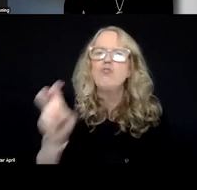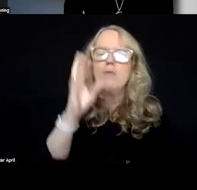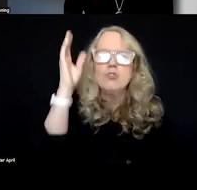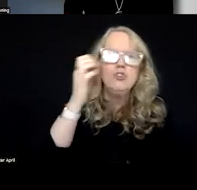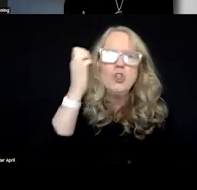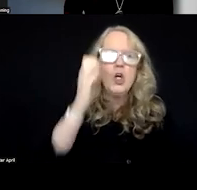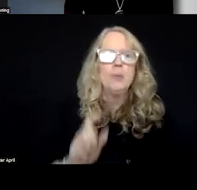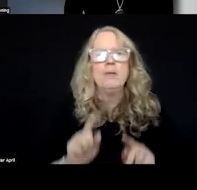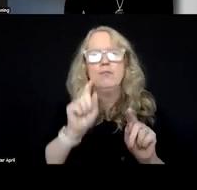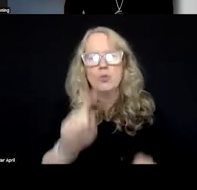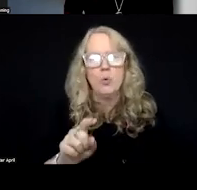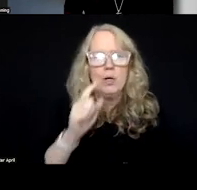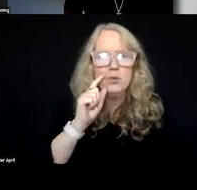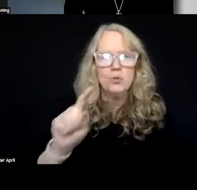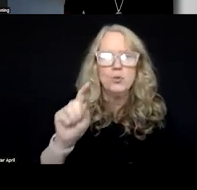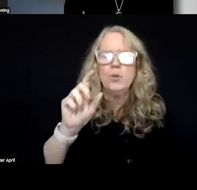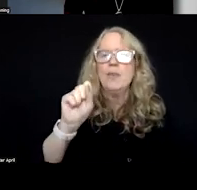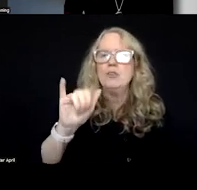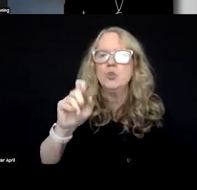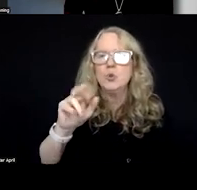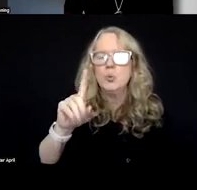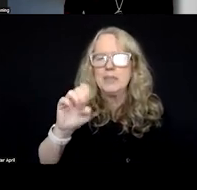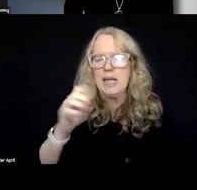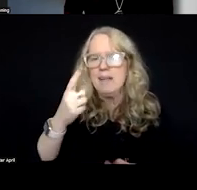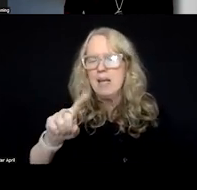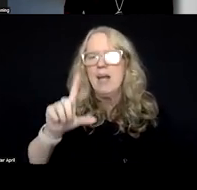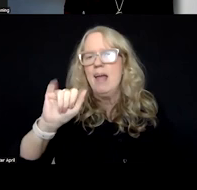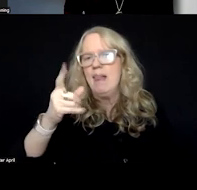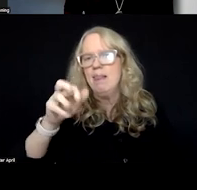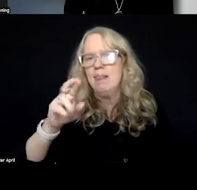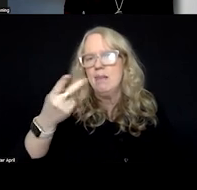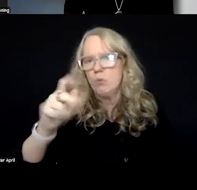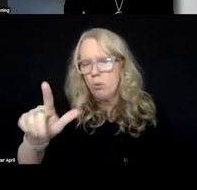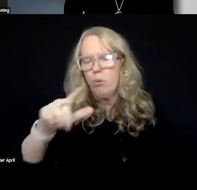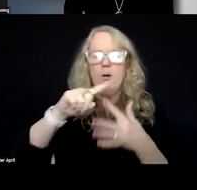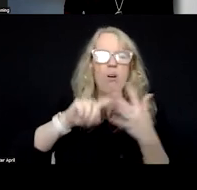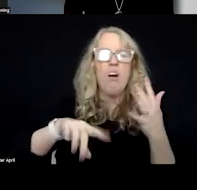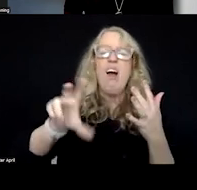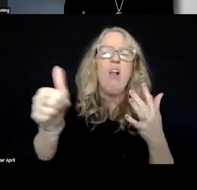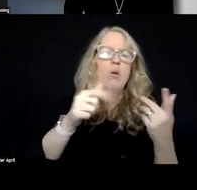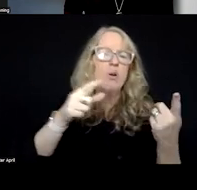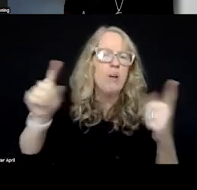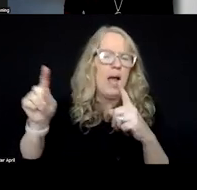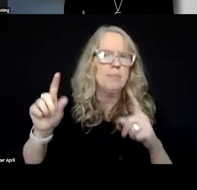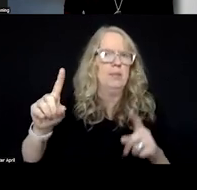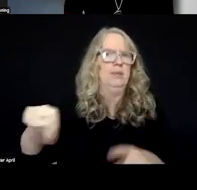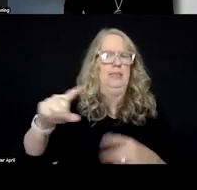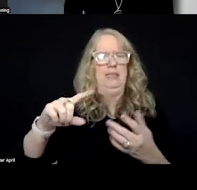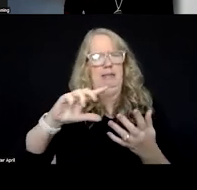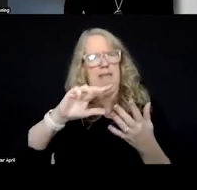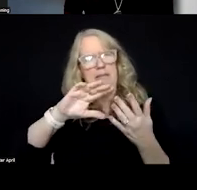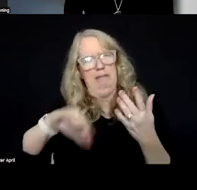the zero suicide event in Liverpool or the other match opportunities happening in late June,